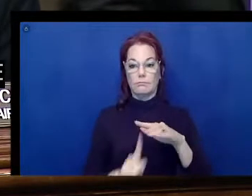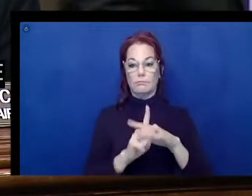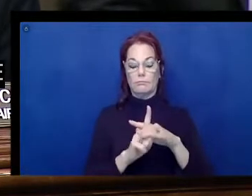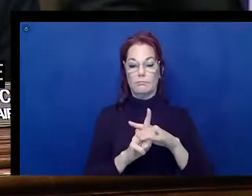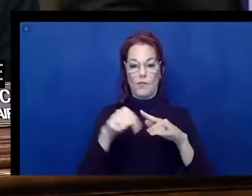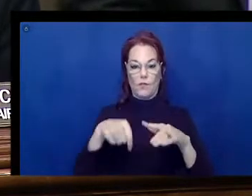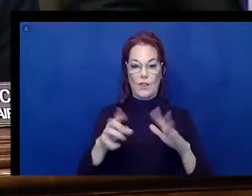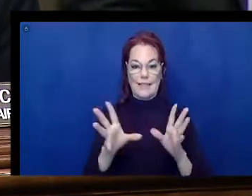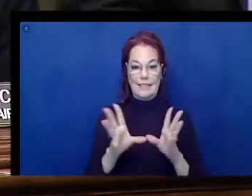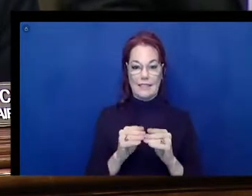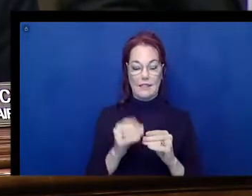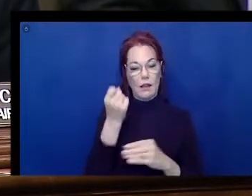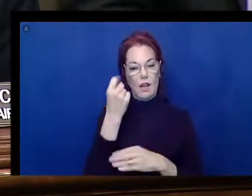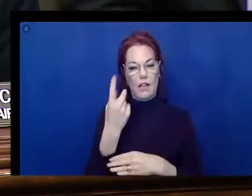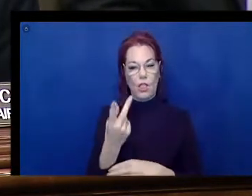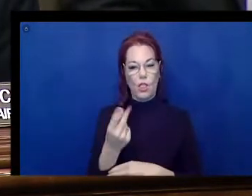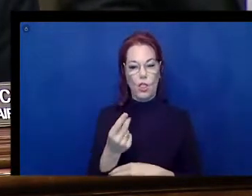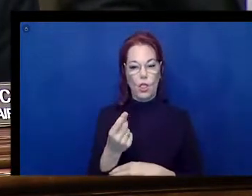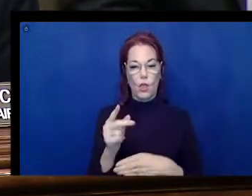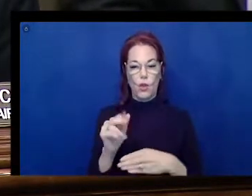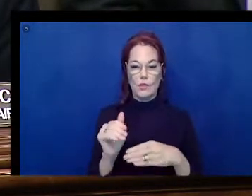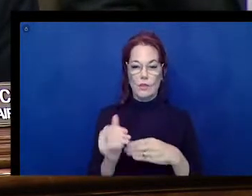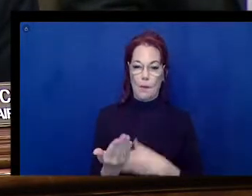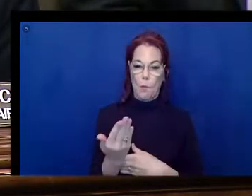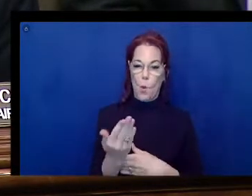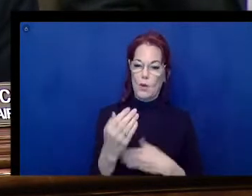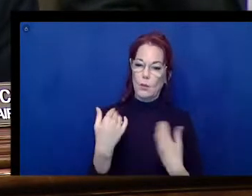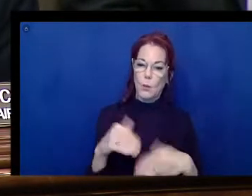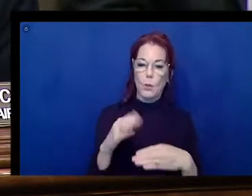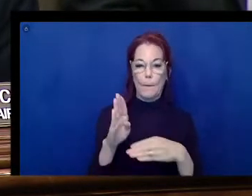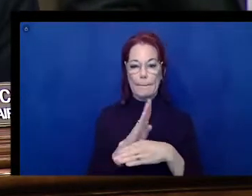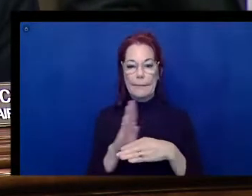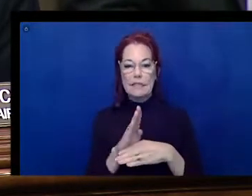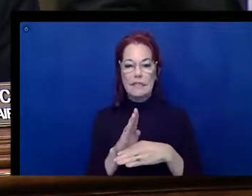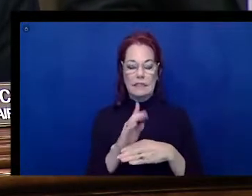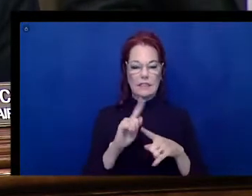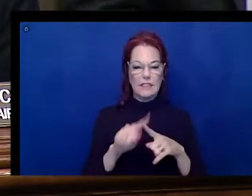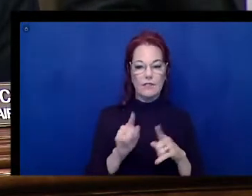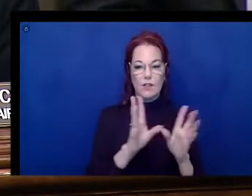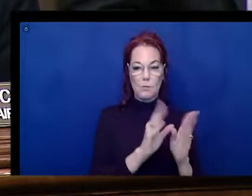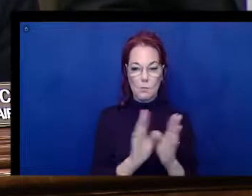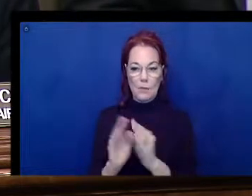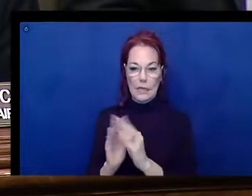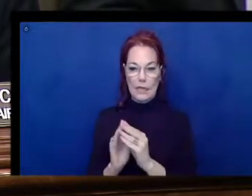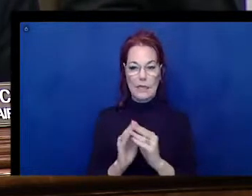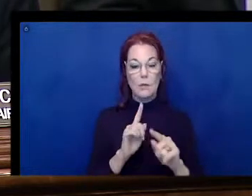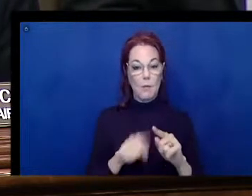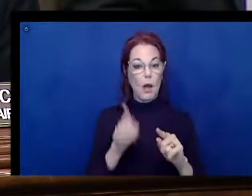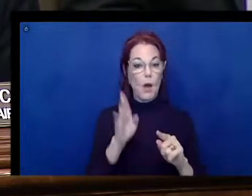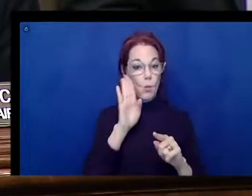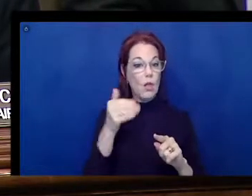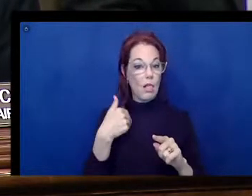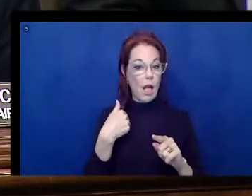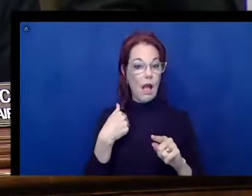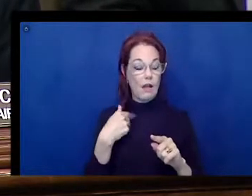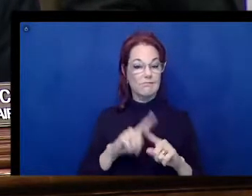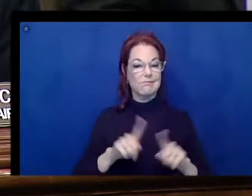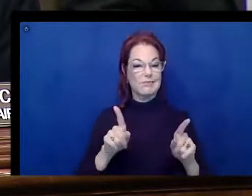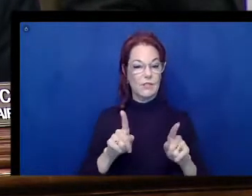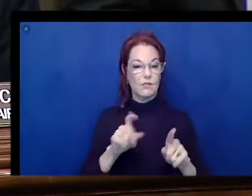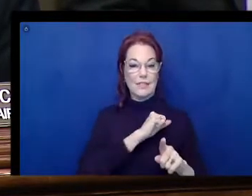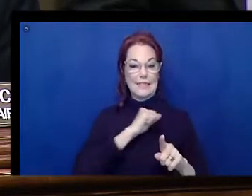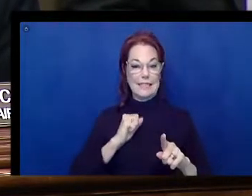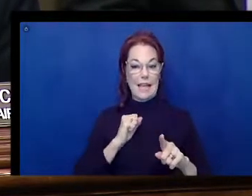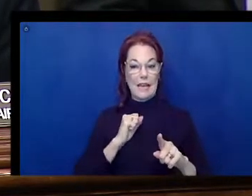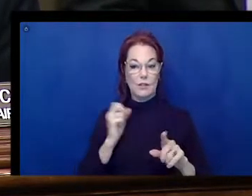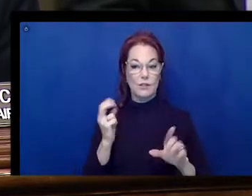busy here. Lots of hearings and commitments that people have. So, we'll be acknowledging senators as they arrive